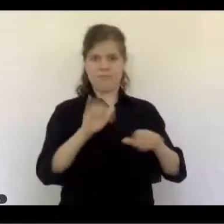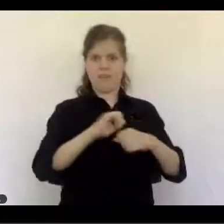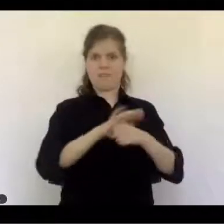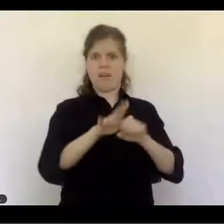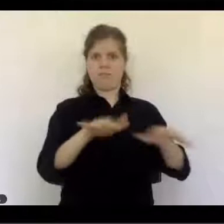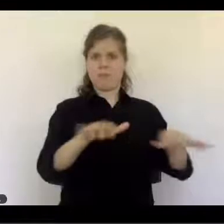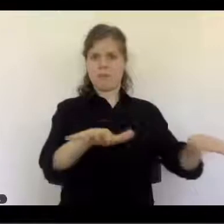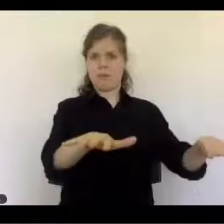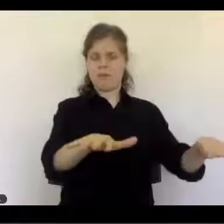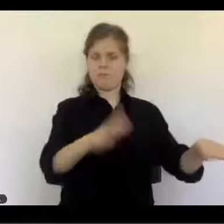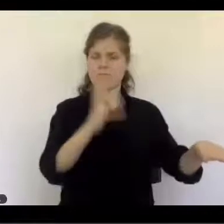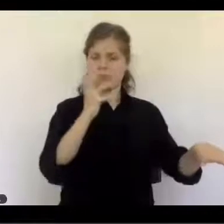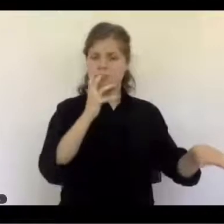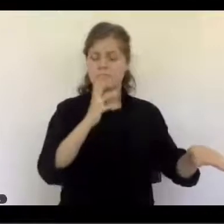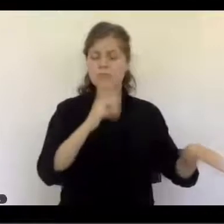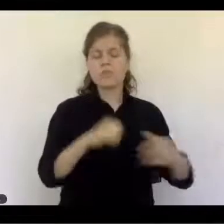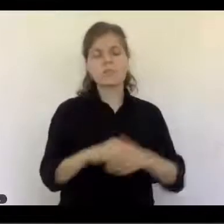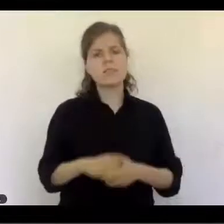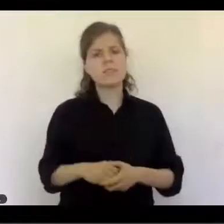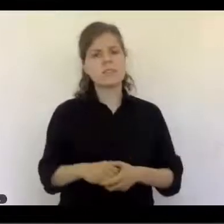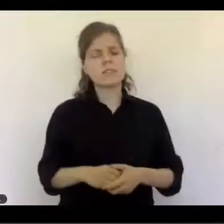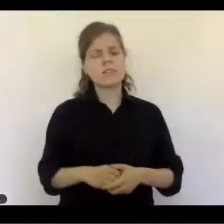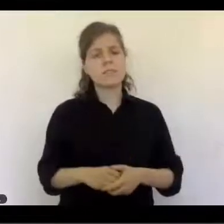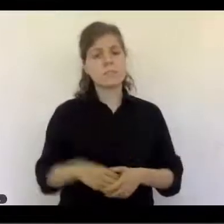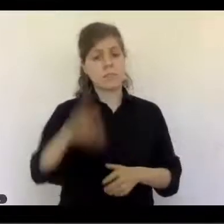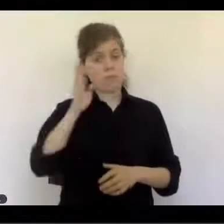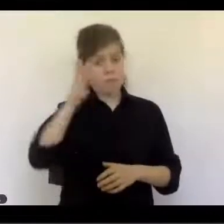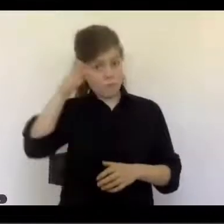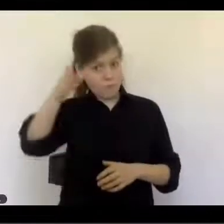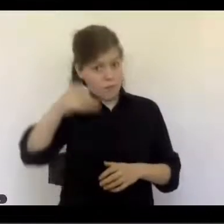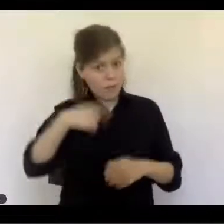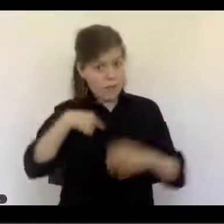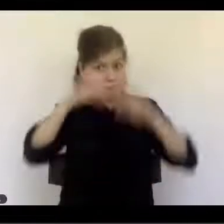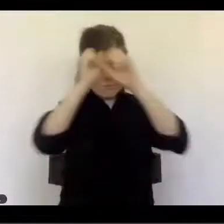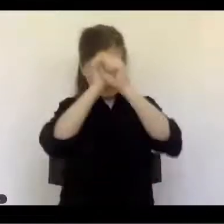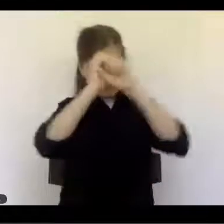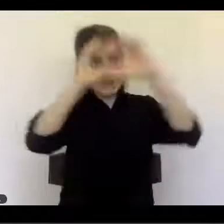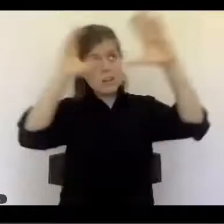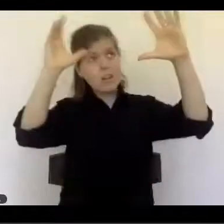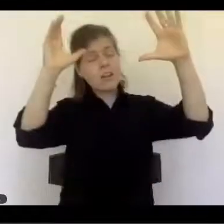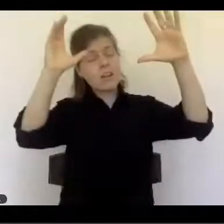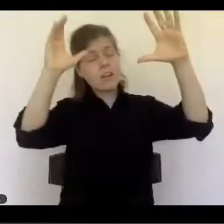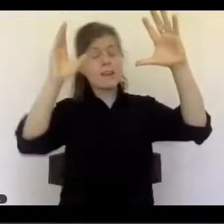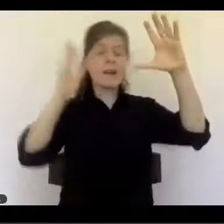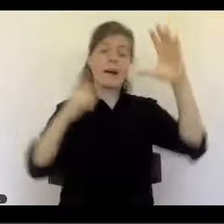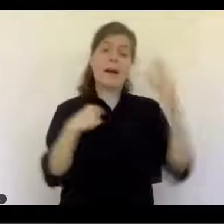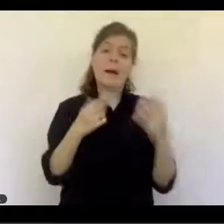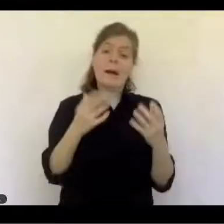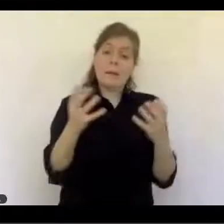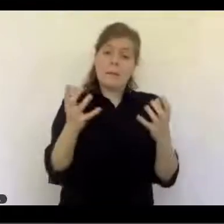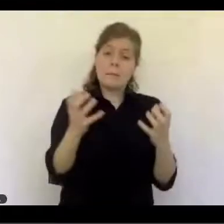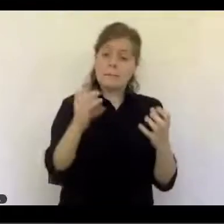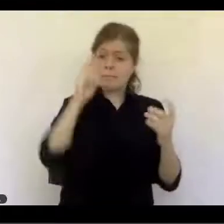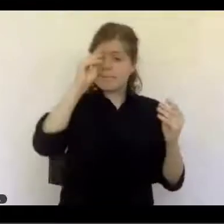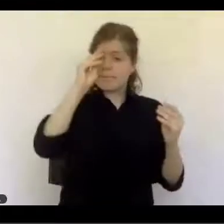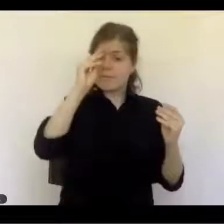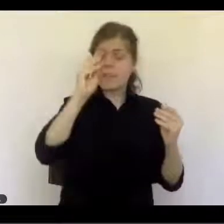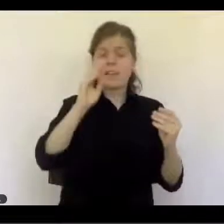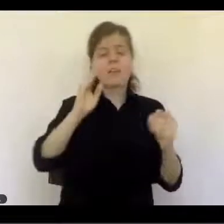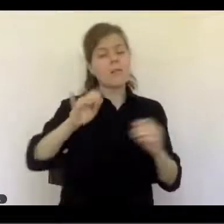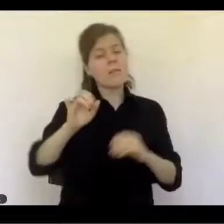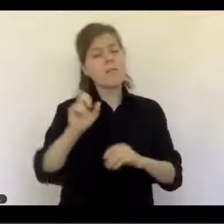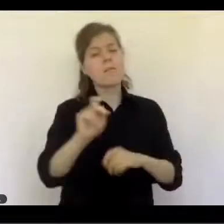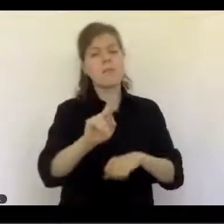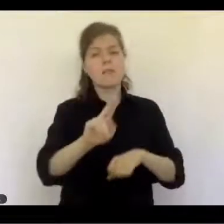is not, unfortunately, I would like to think that it's, we're going to return to a